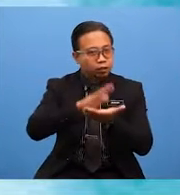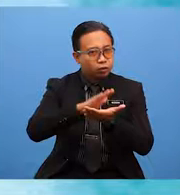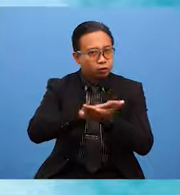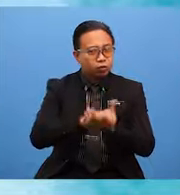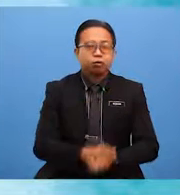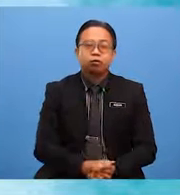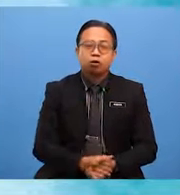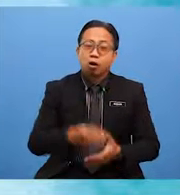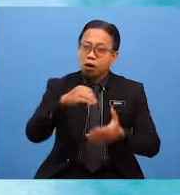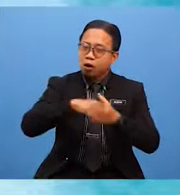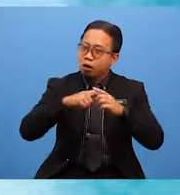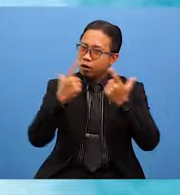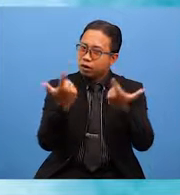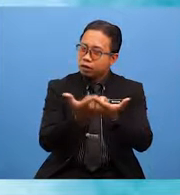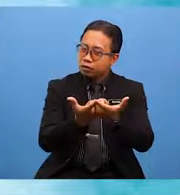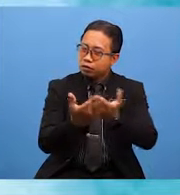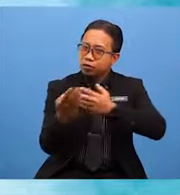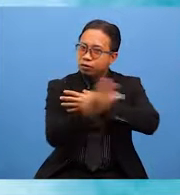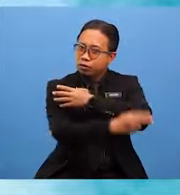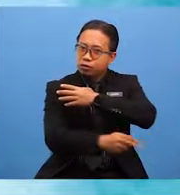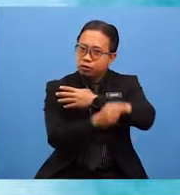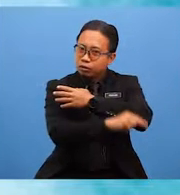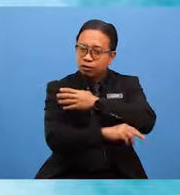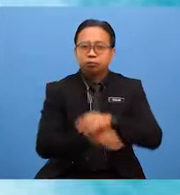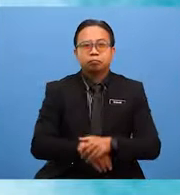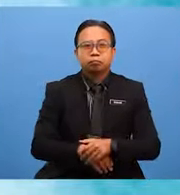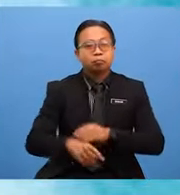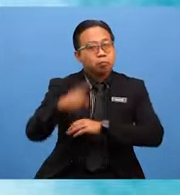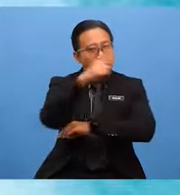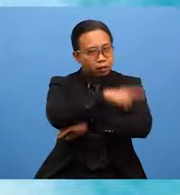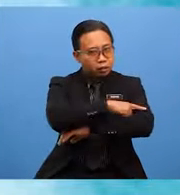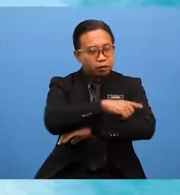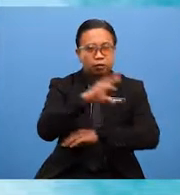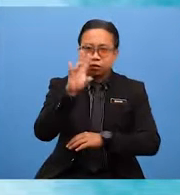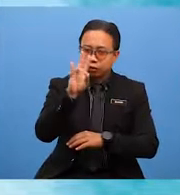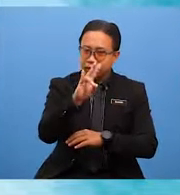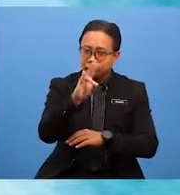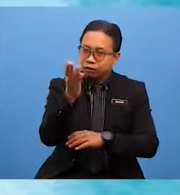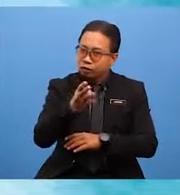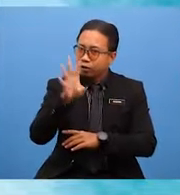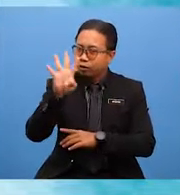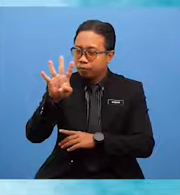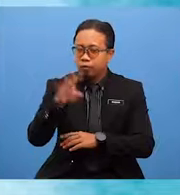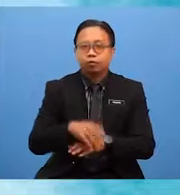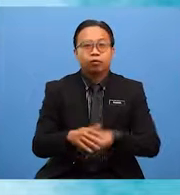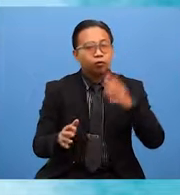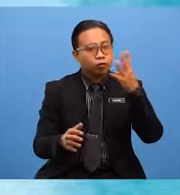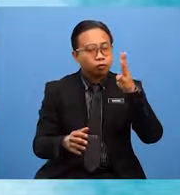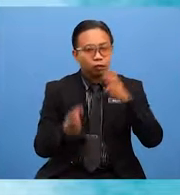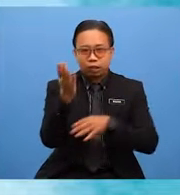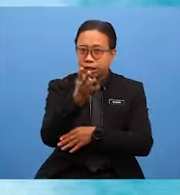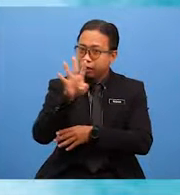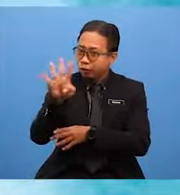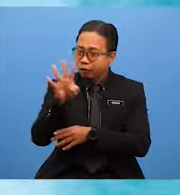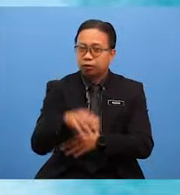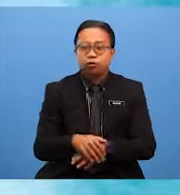-class and state level. Date or day. 7 April, 14 April and 20